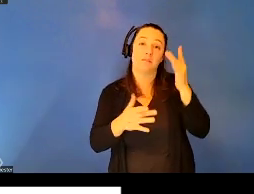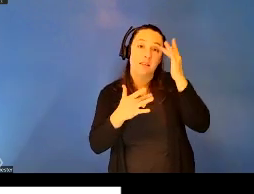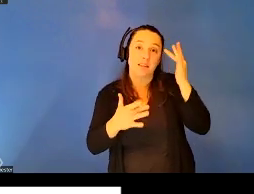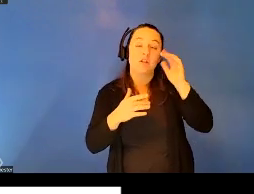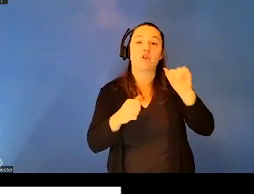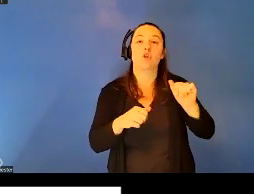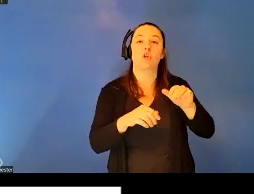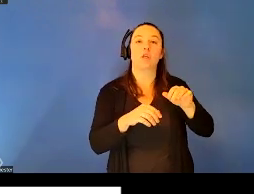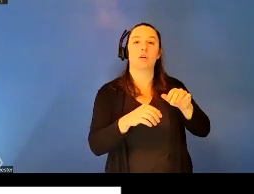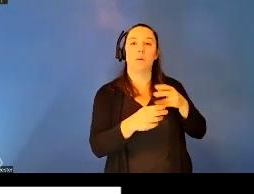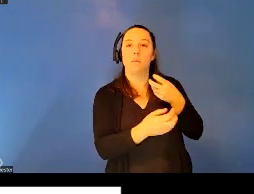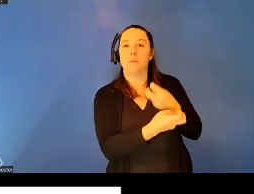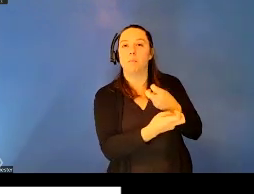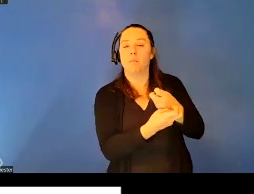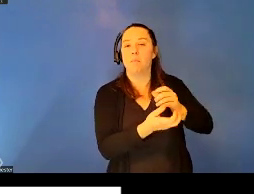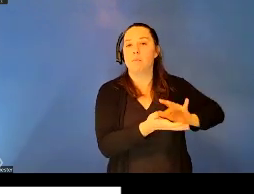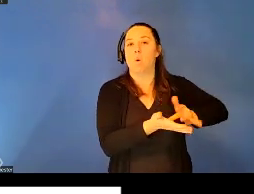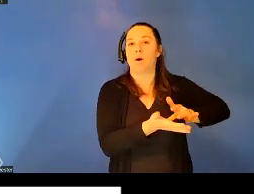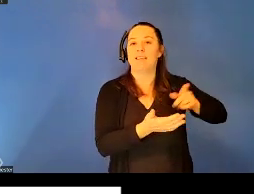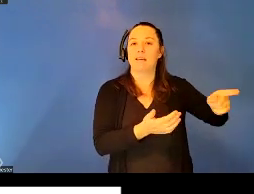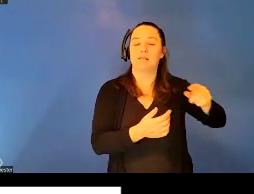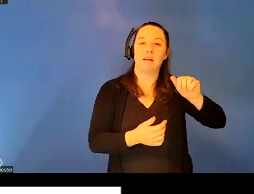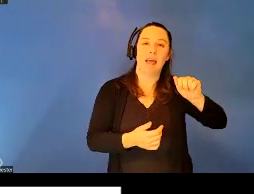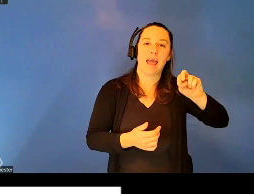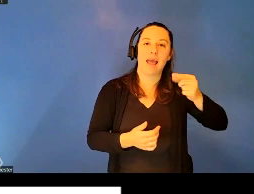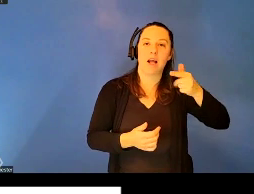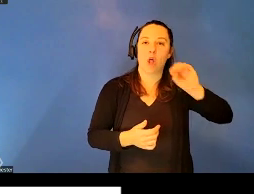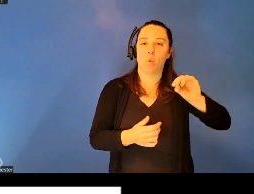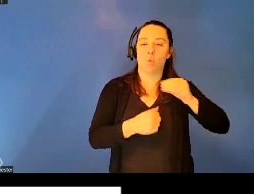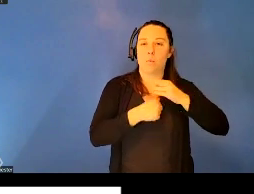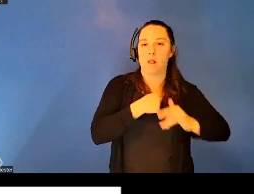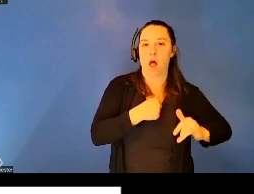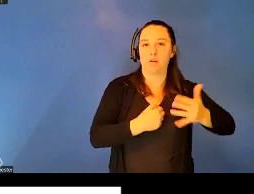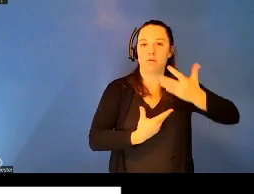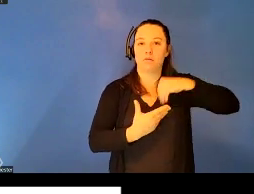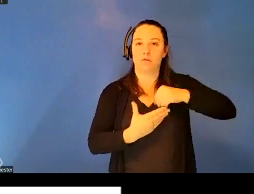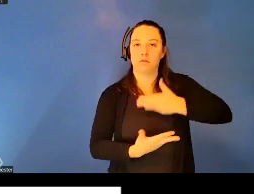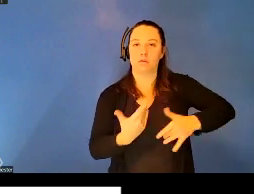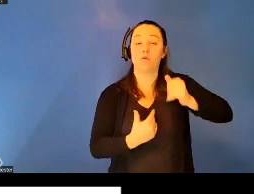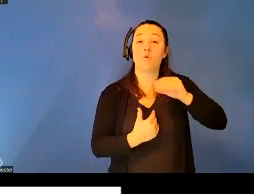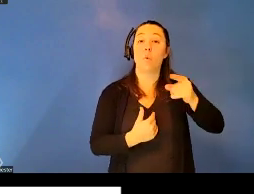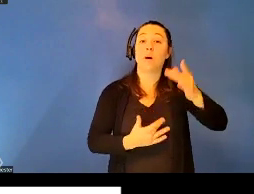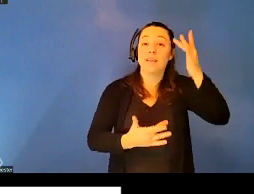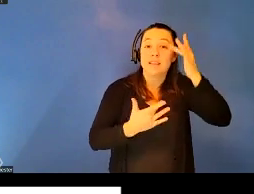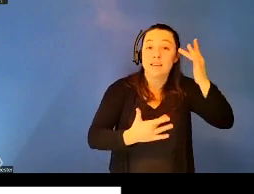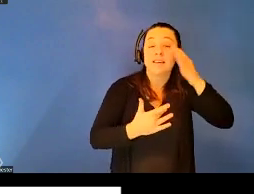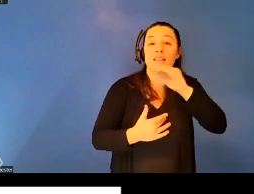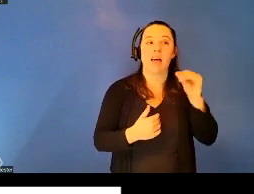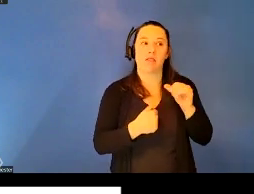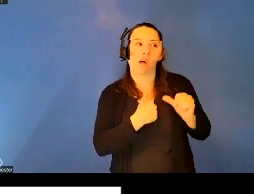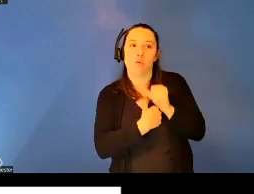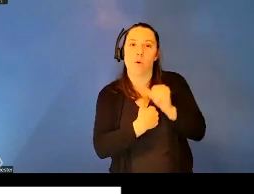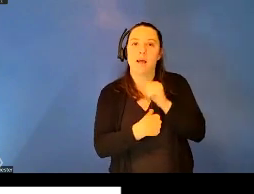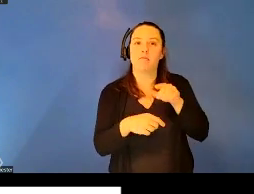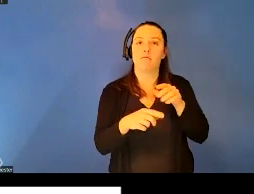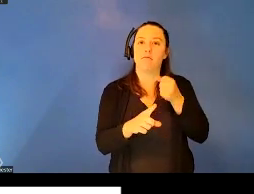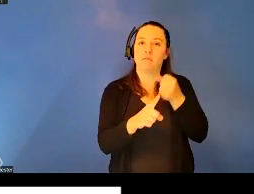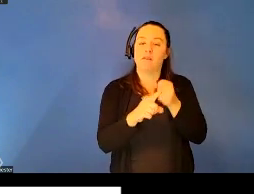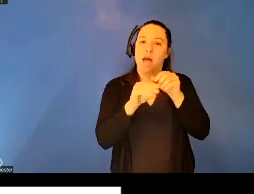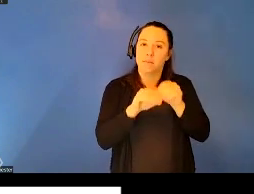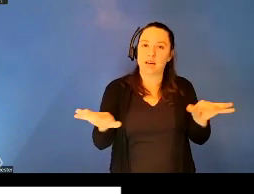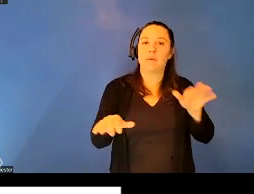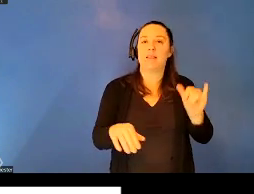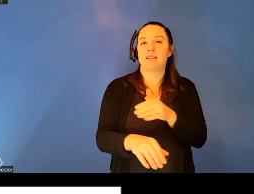blood. So we see here disease and the threat of epidemic becomes a powerful force for sedimenting difference.